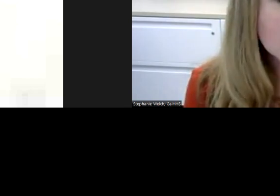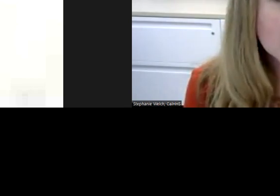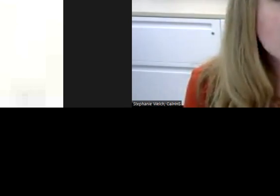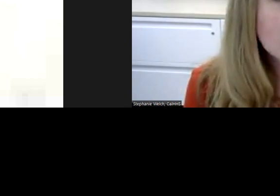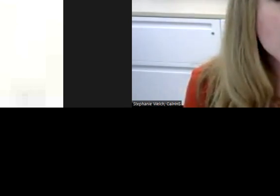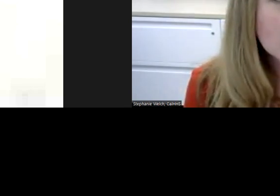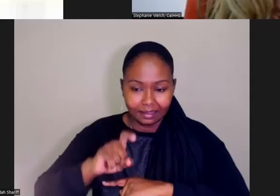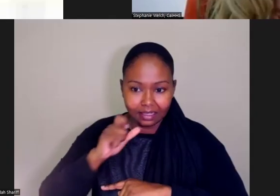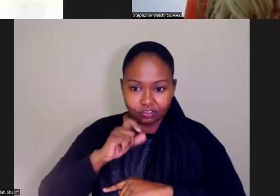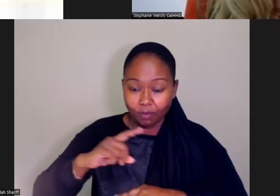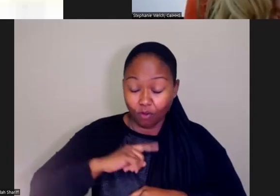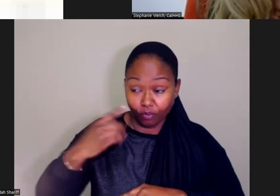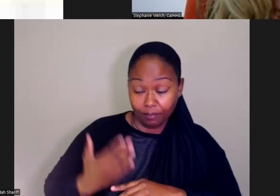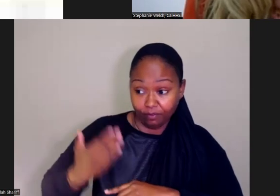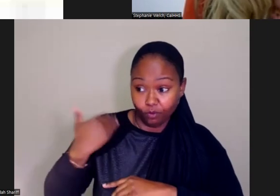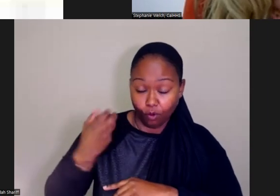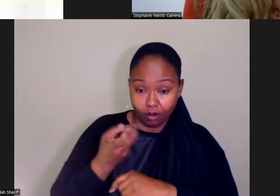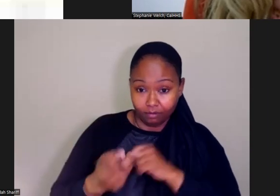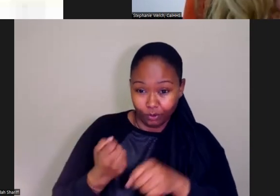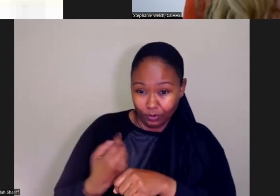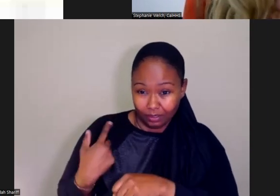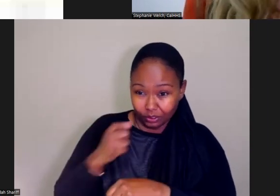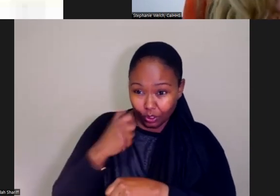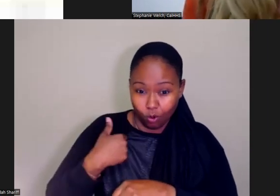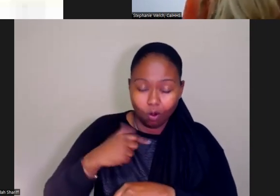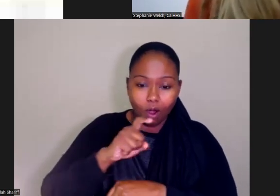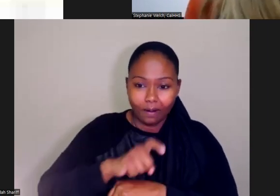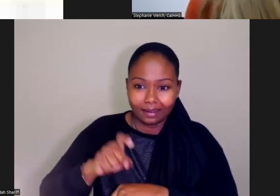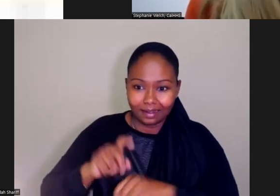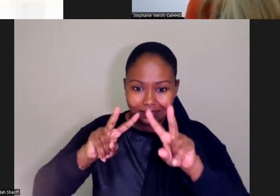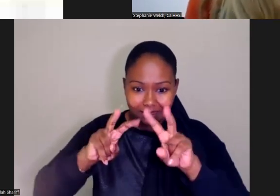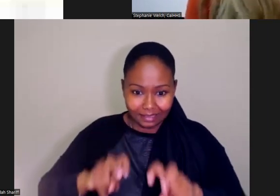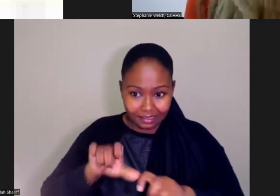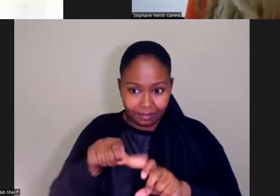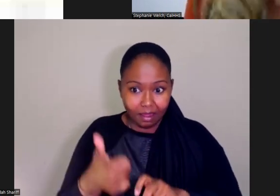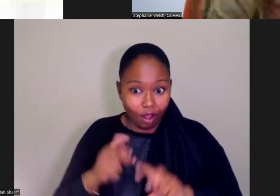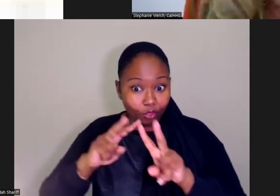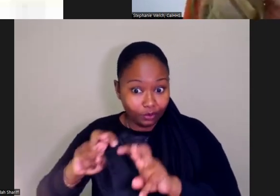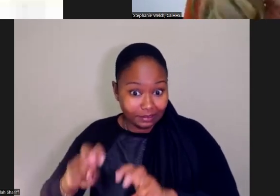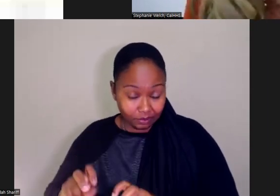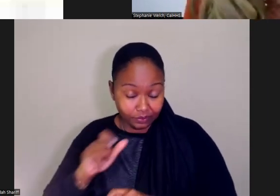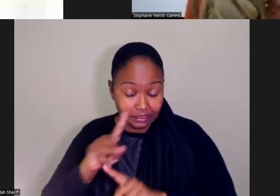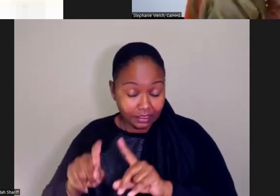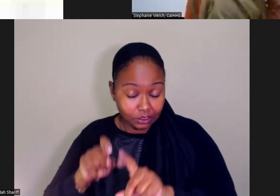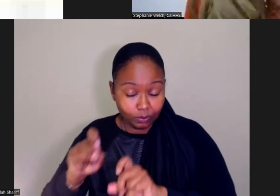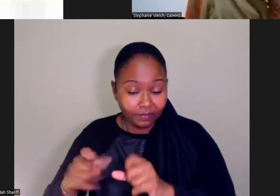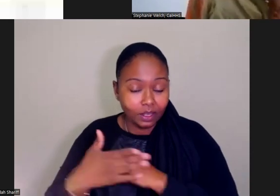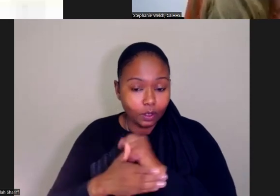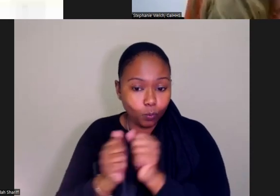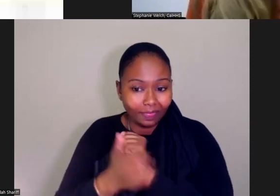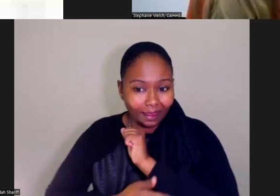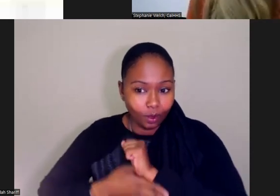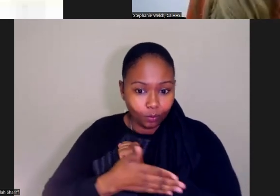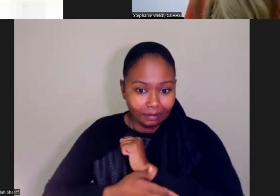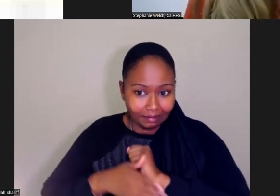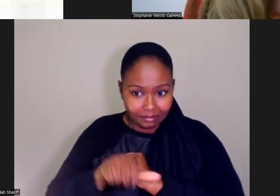needs assessment that we conducted a few years ago, and other various different surveys that we've done with counties, um, as well as some